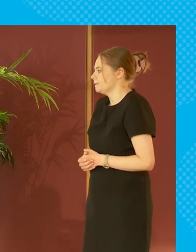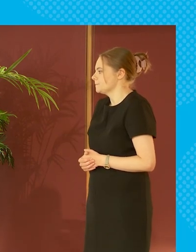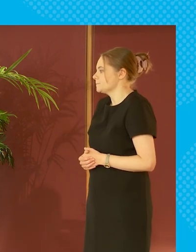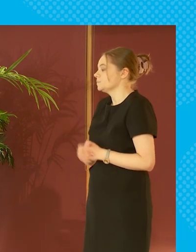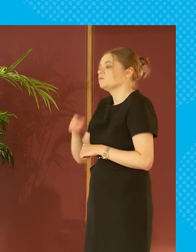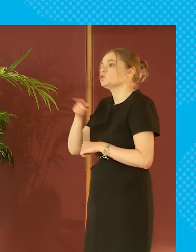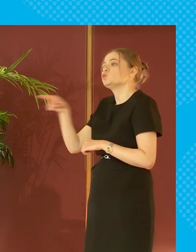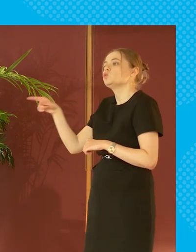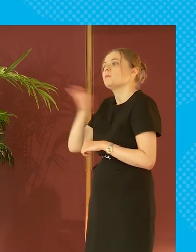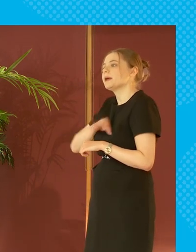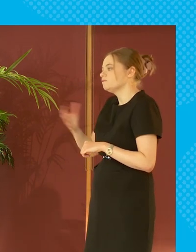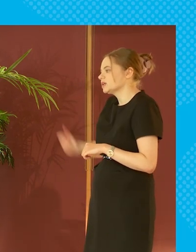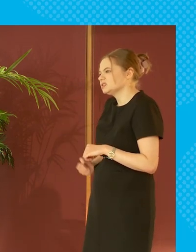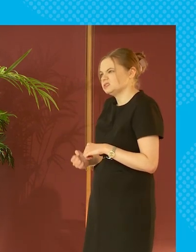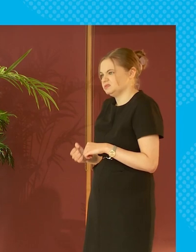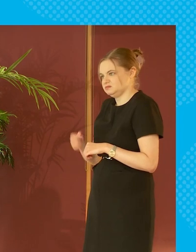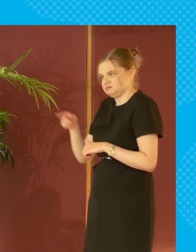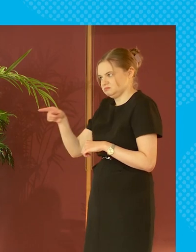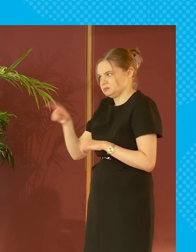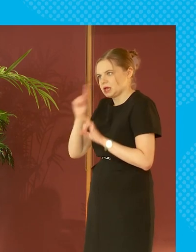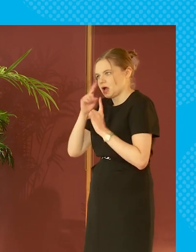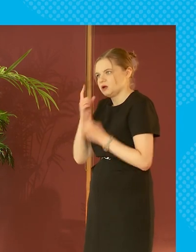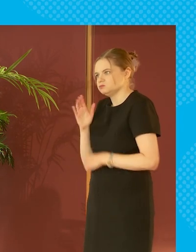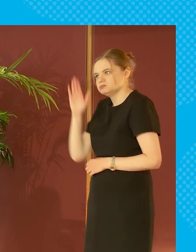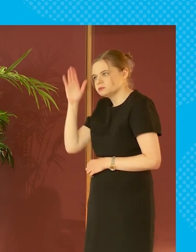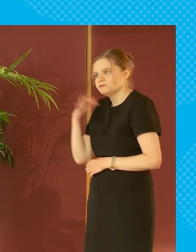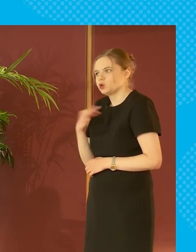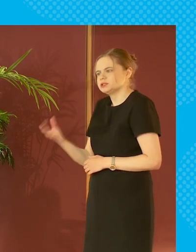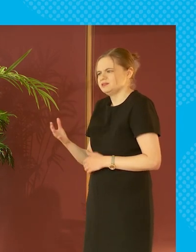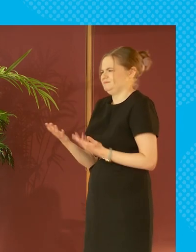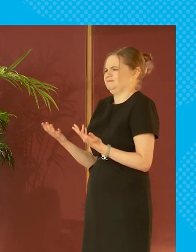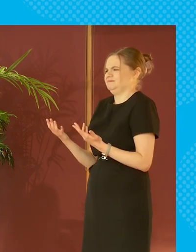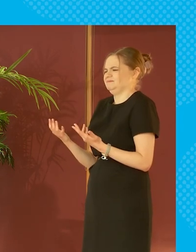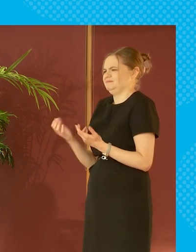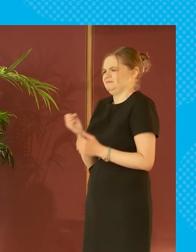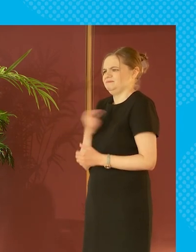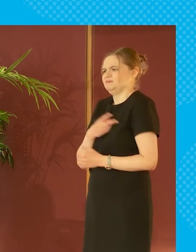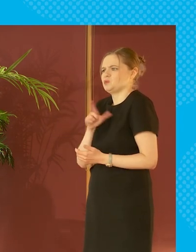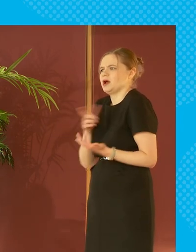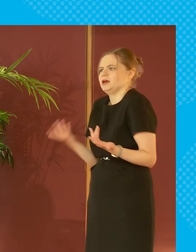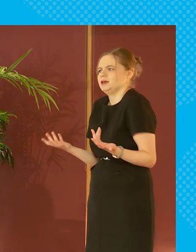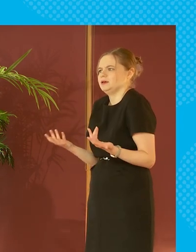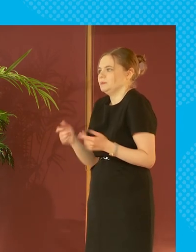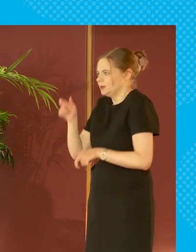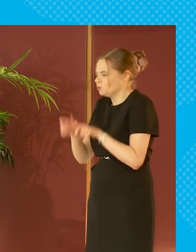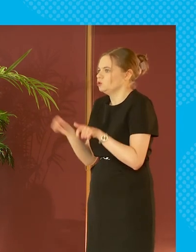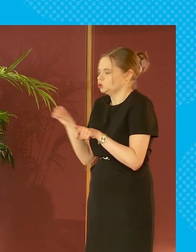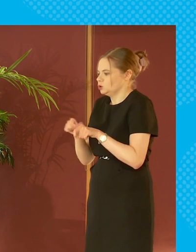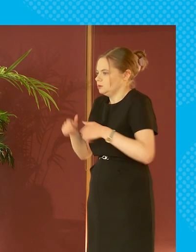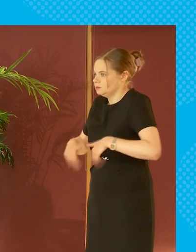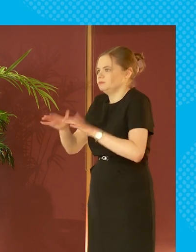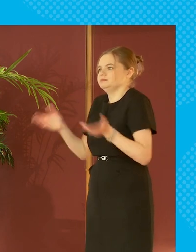you are on certain benefits and whatnot for example you're not allowed to volunteer what kind of nonsense is that why shouldn't people